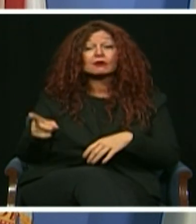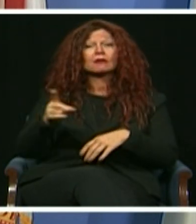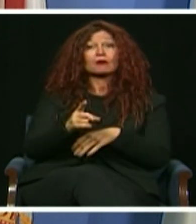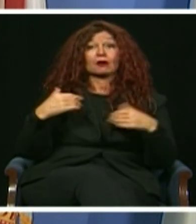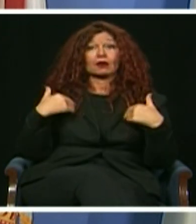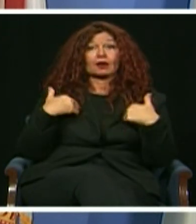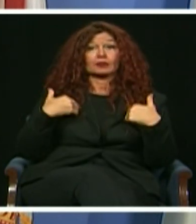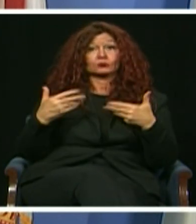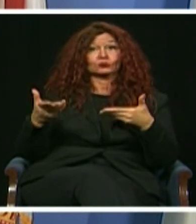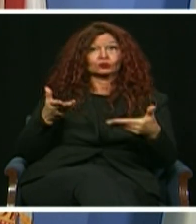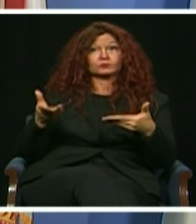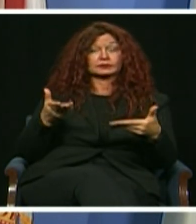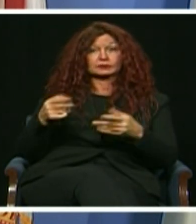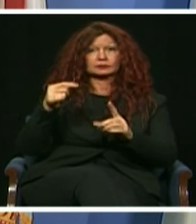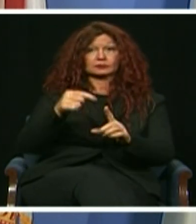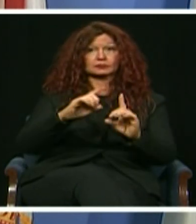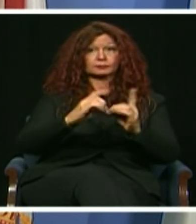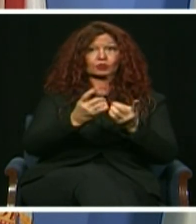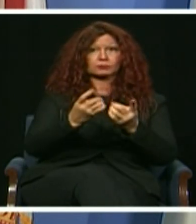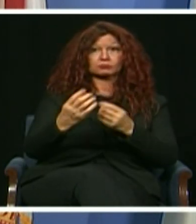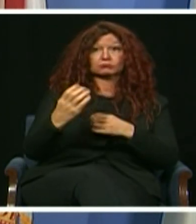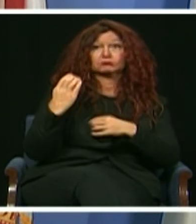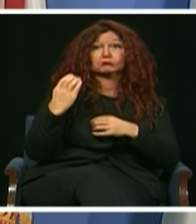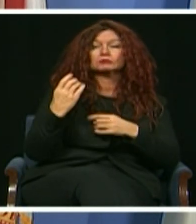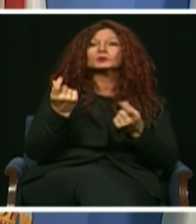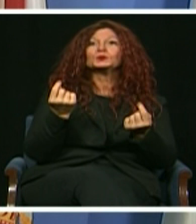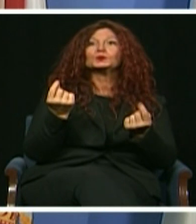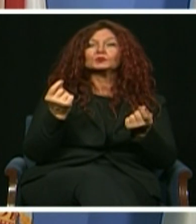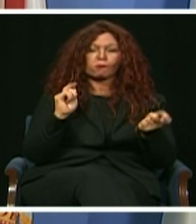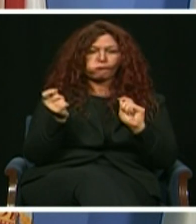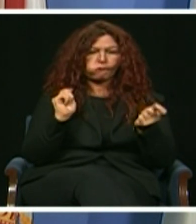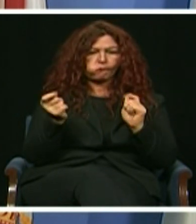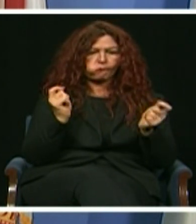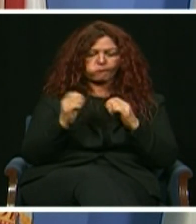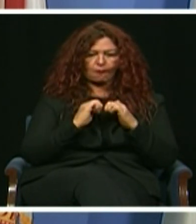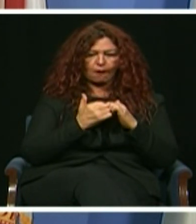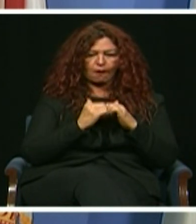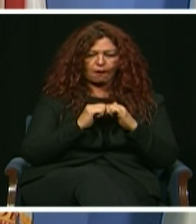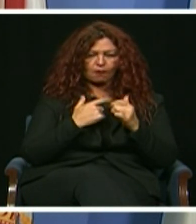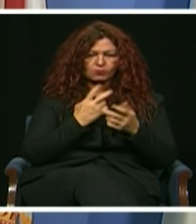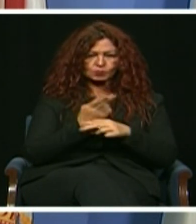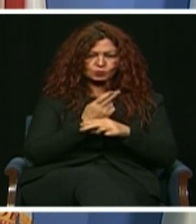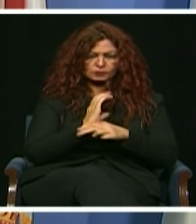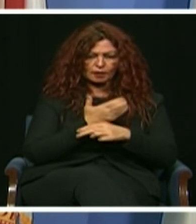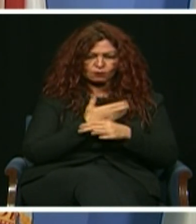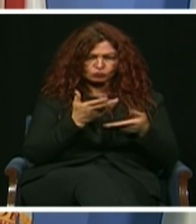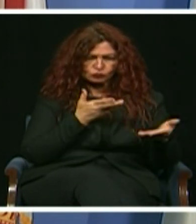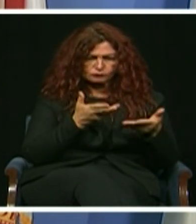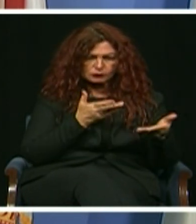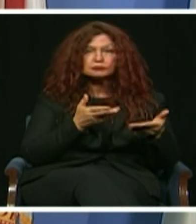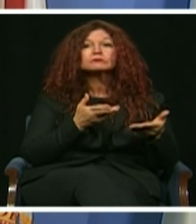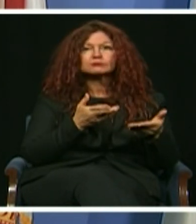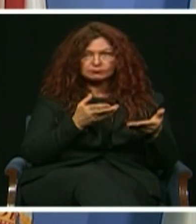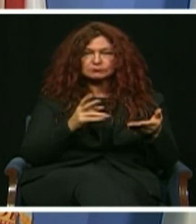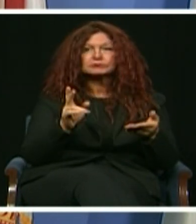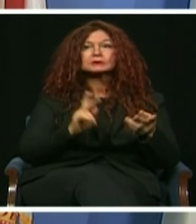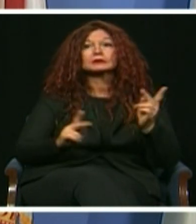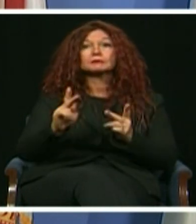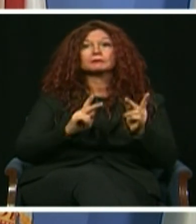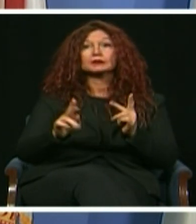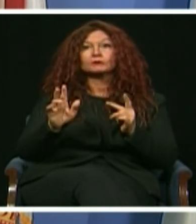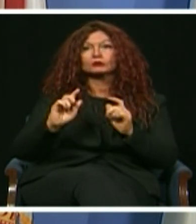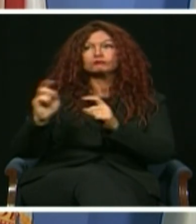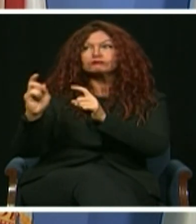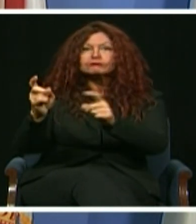our county's search teams distributing COVID safety kits to hardest-hit neighborhoods. Our Board of County Commissioners